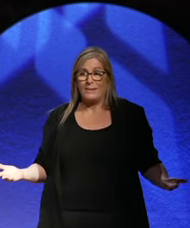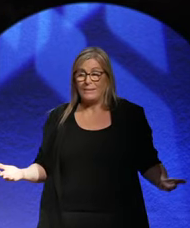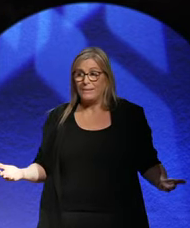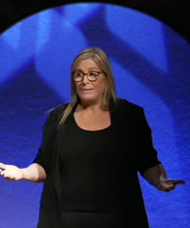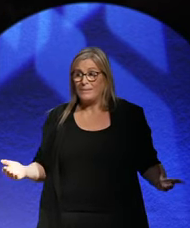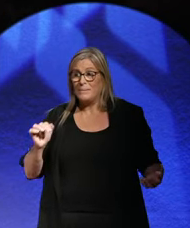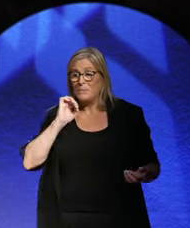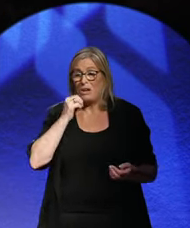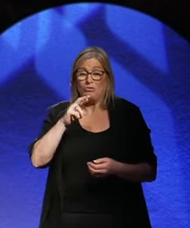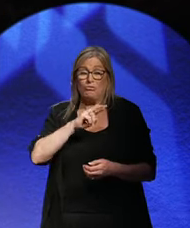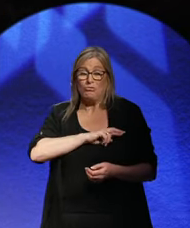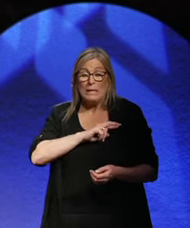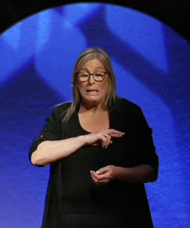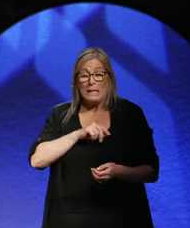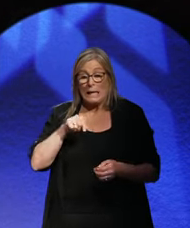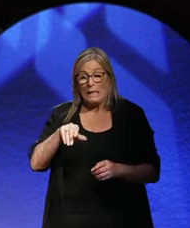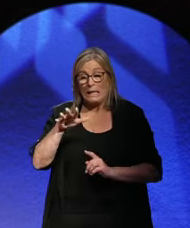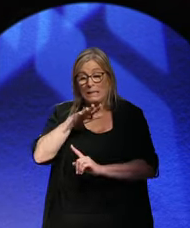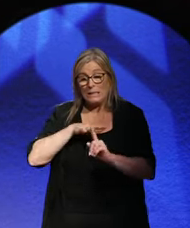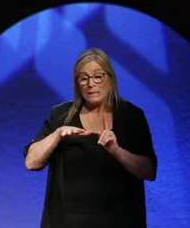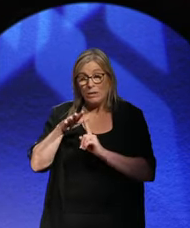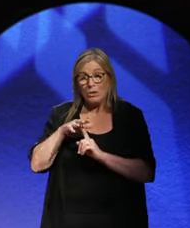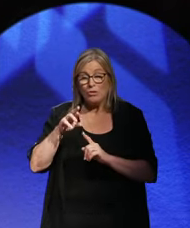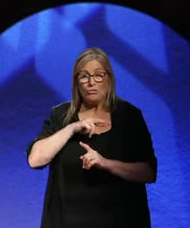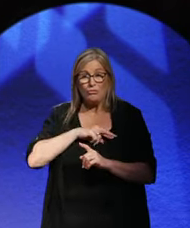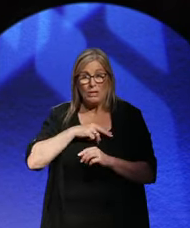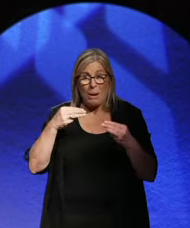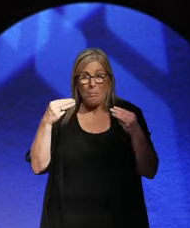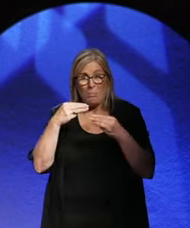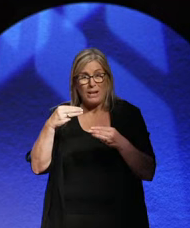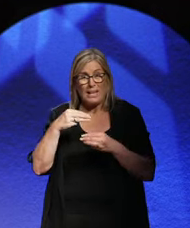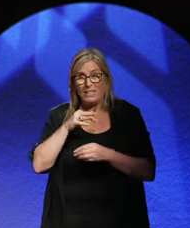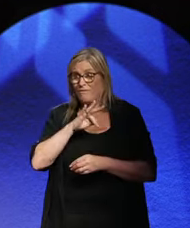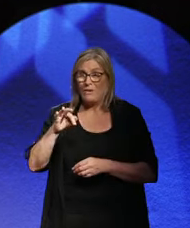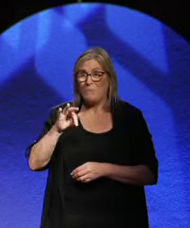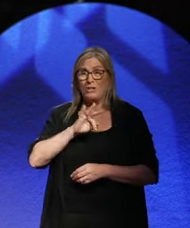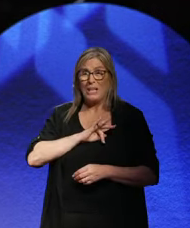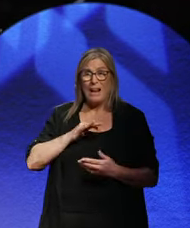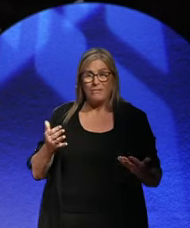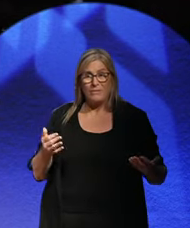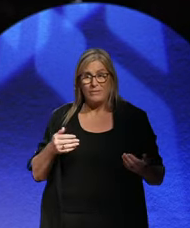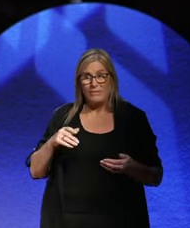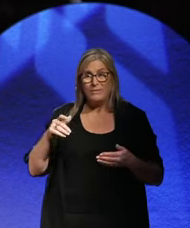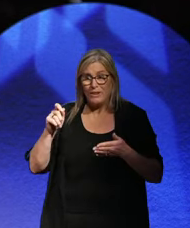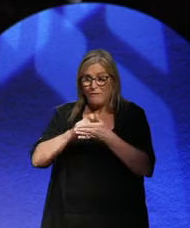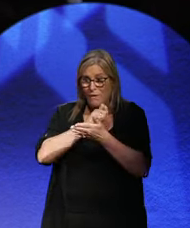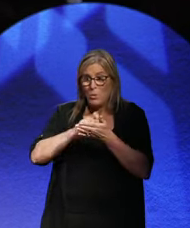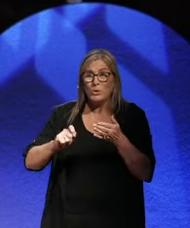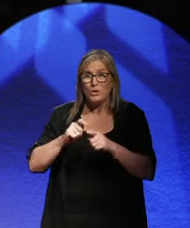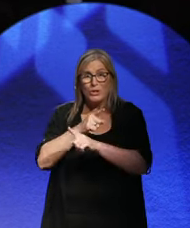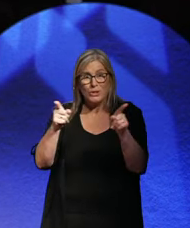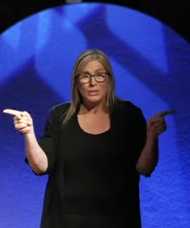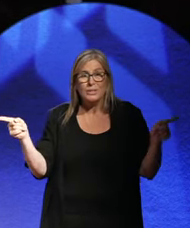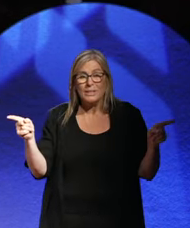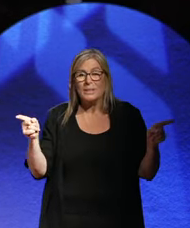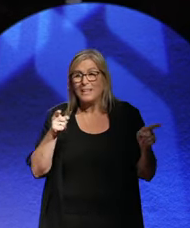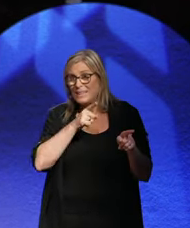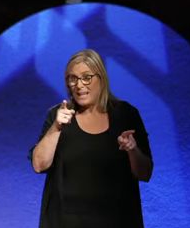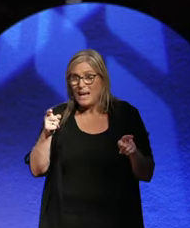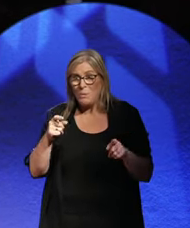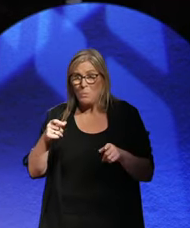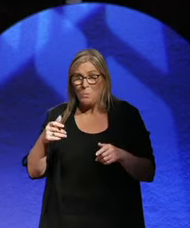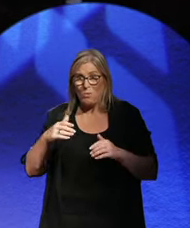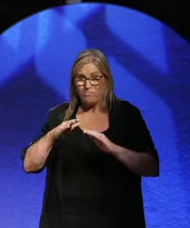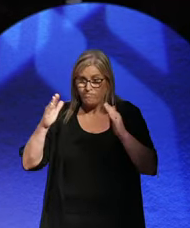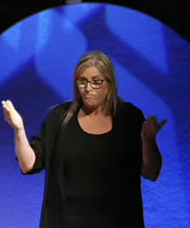Because really, in this case, it was protection from yourself, from the voters. The voters were an enabler